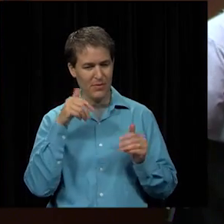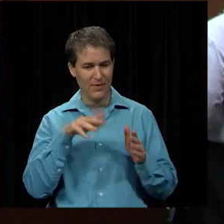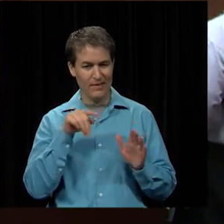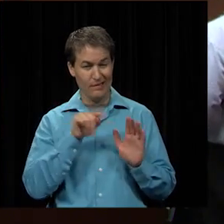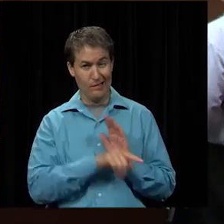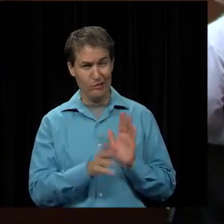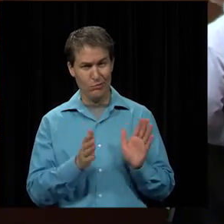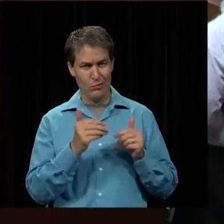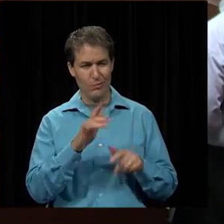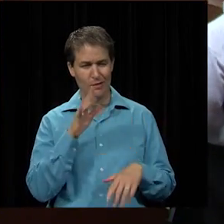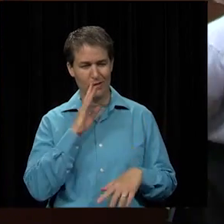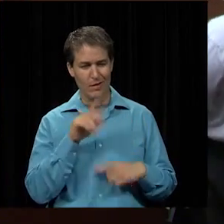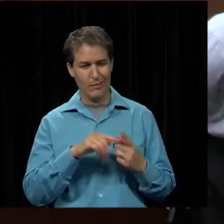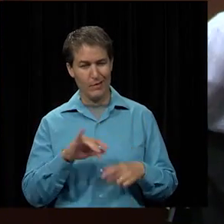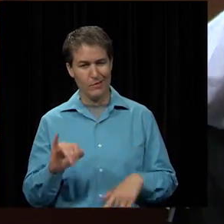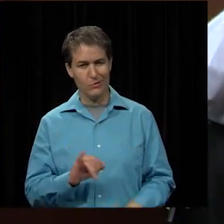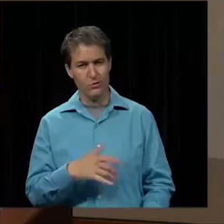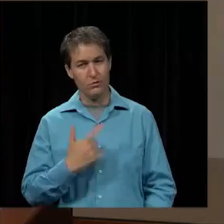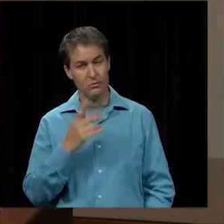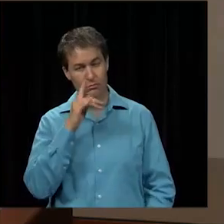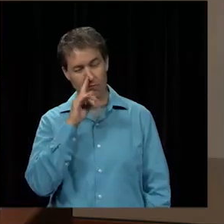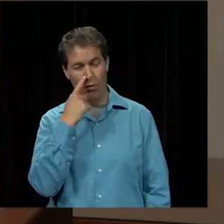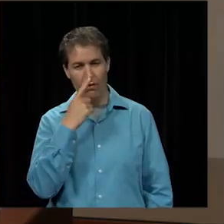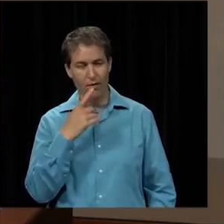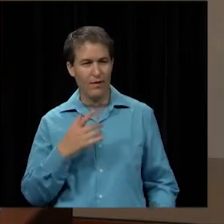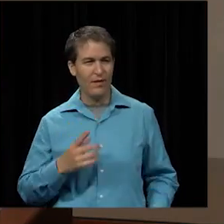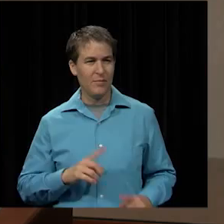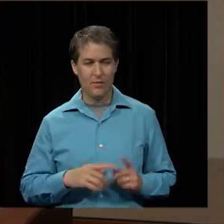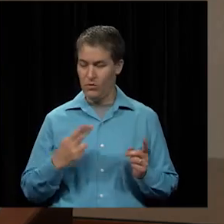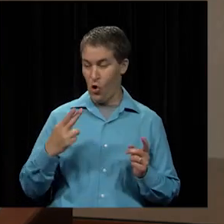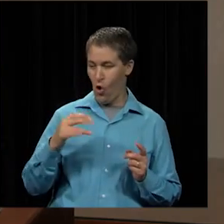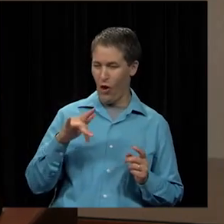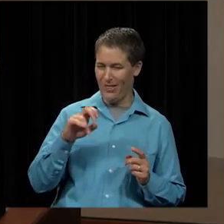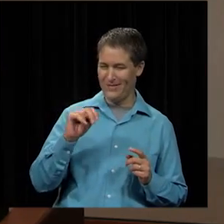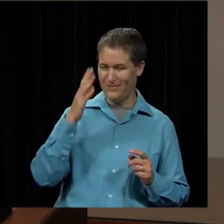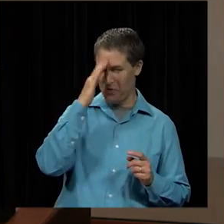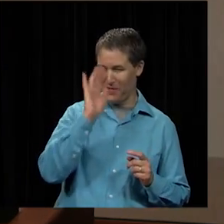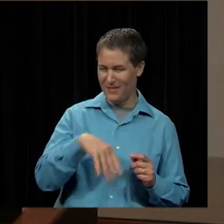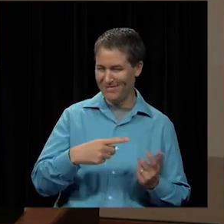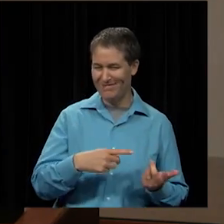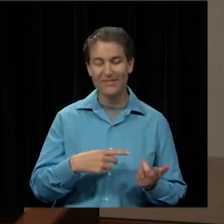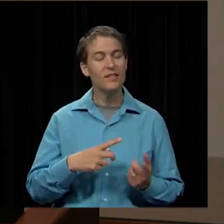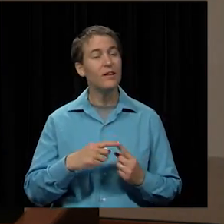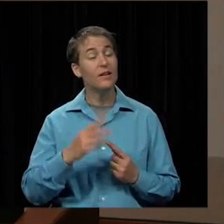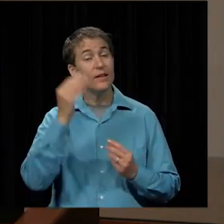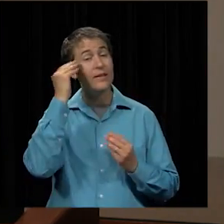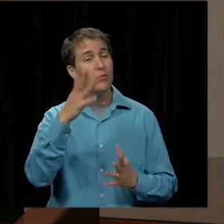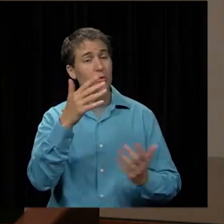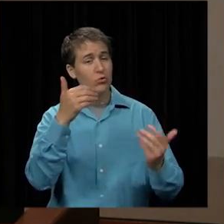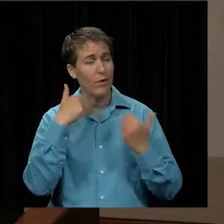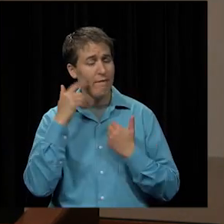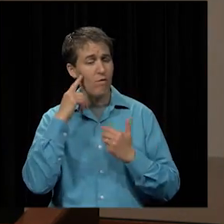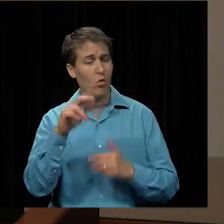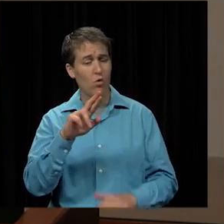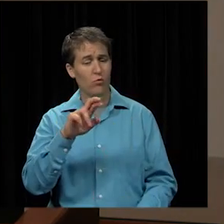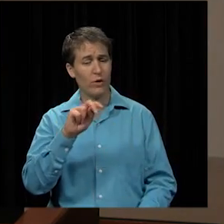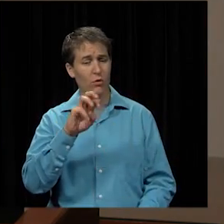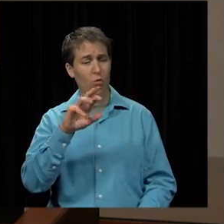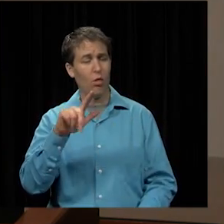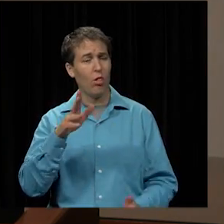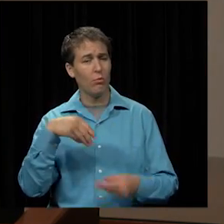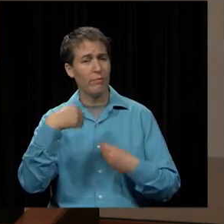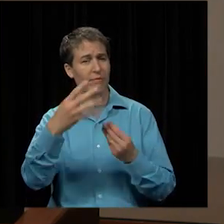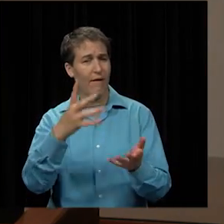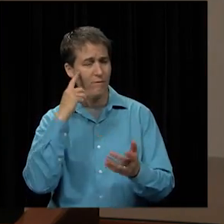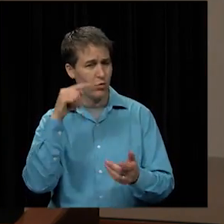insurance. So that's what we're here to do. Harlan knows that. The information you have for our renewal in front of you, we invited a